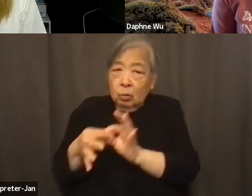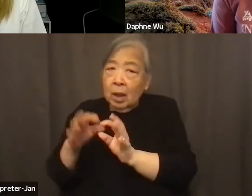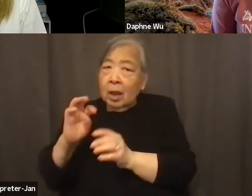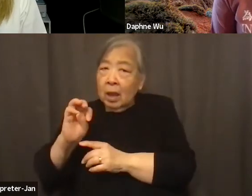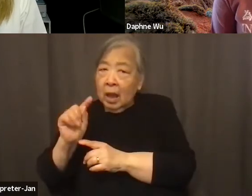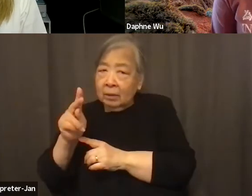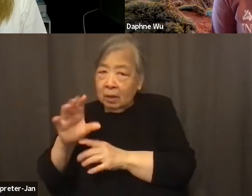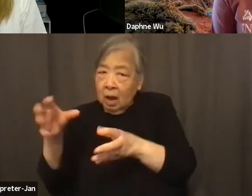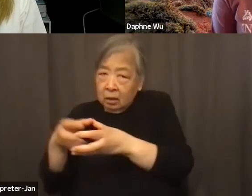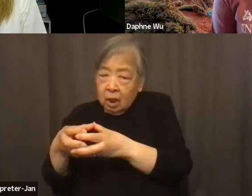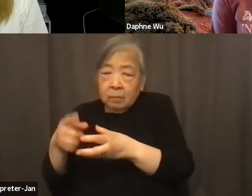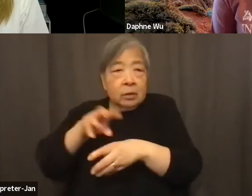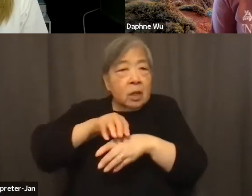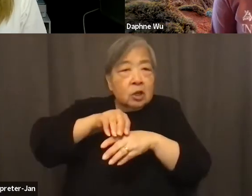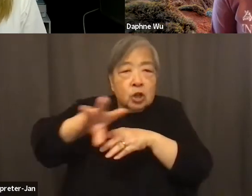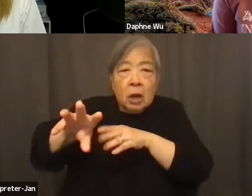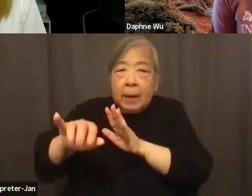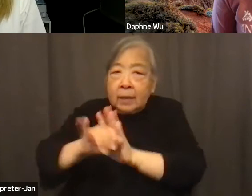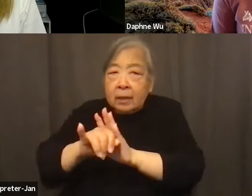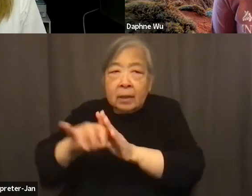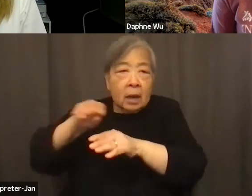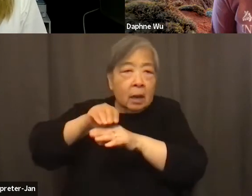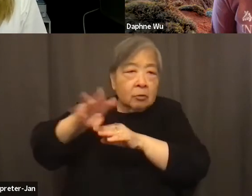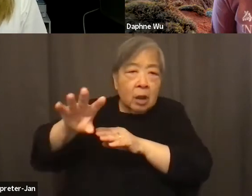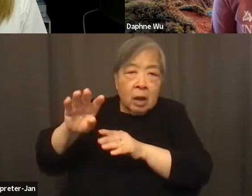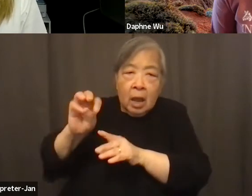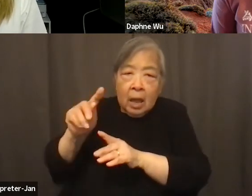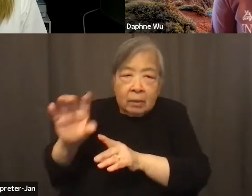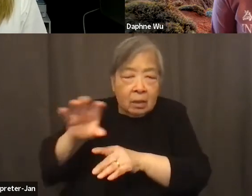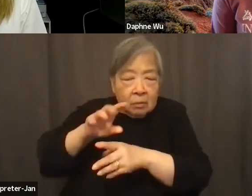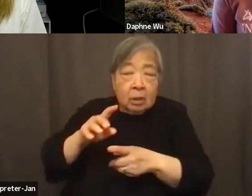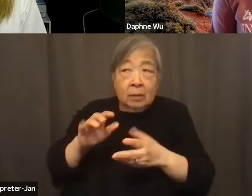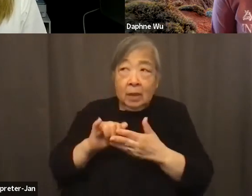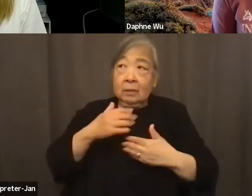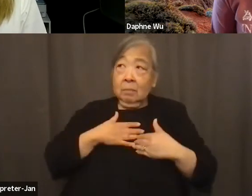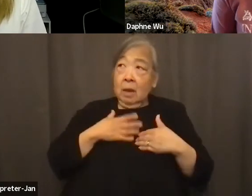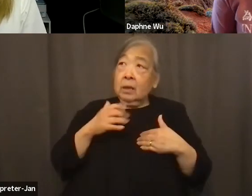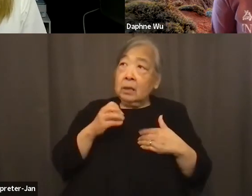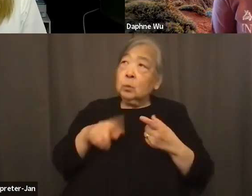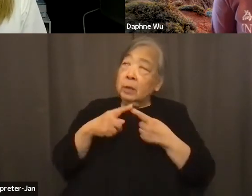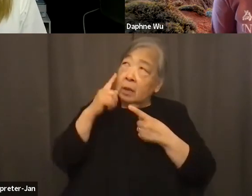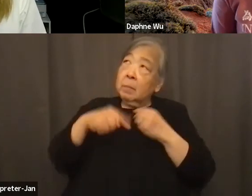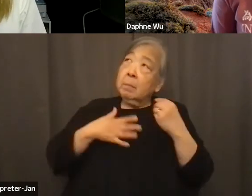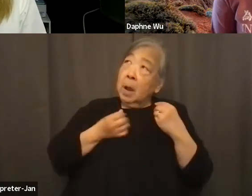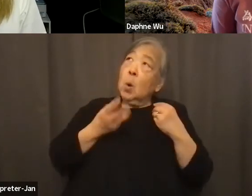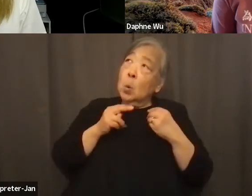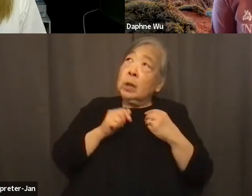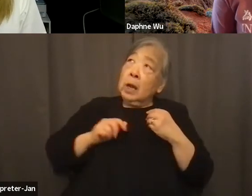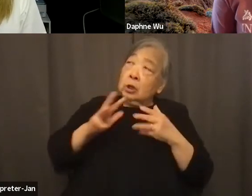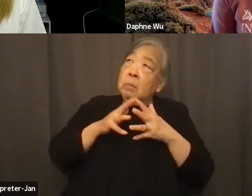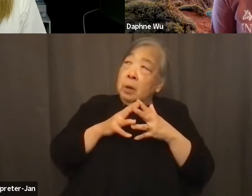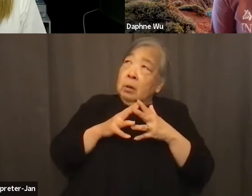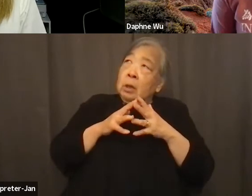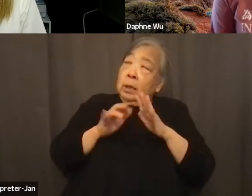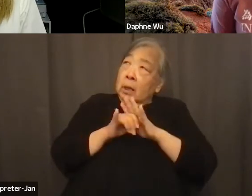experiences, they shape identity. You know, that's the case for me. When I think about my Asian American identity, I think about, I think about Chinatown